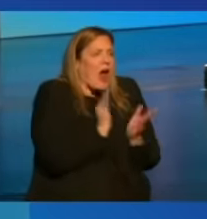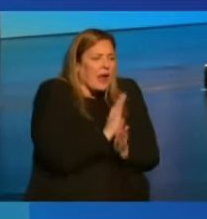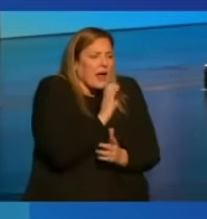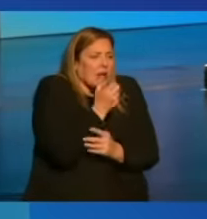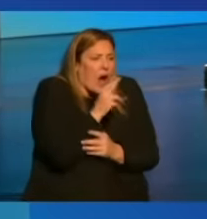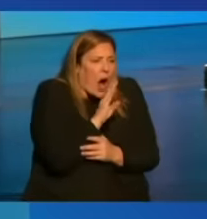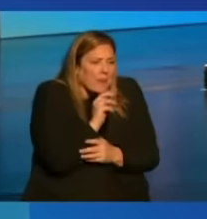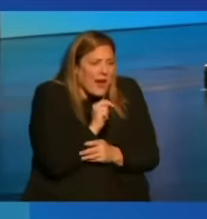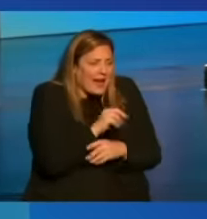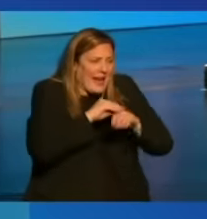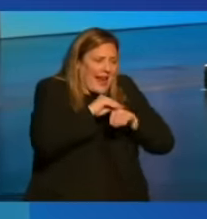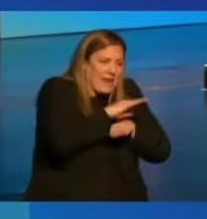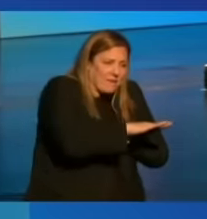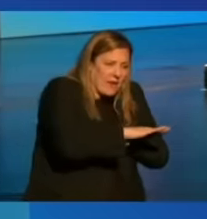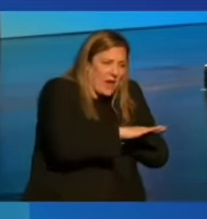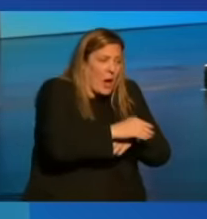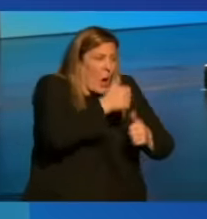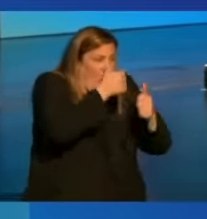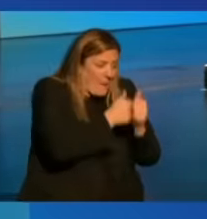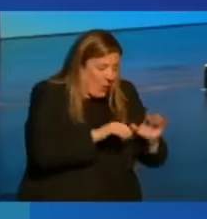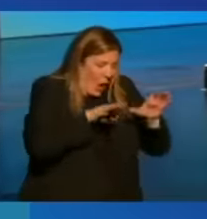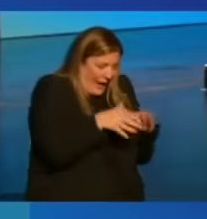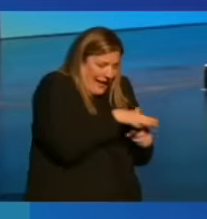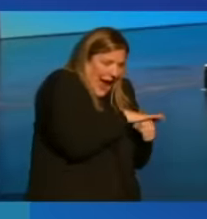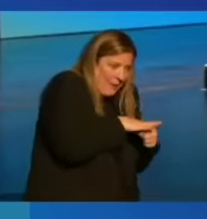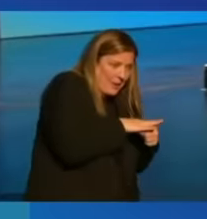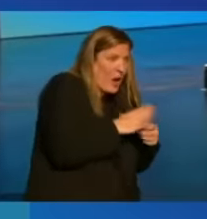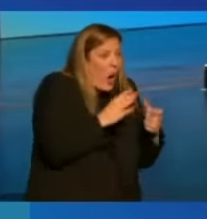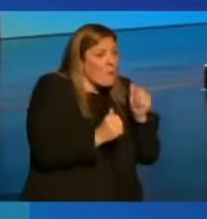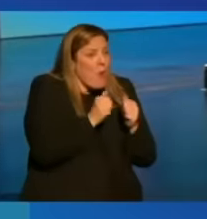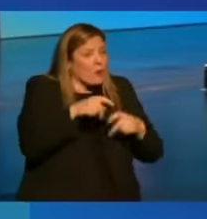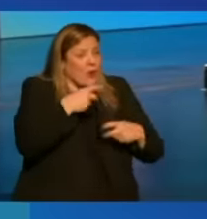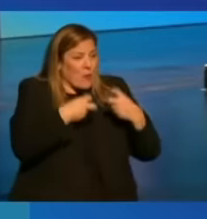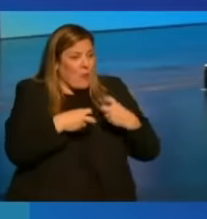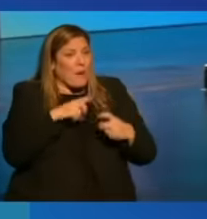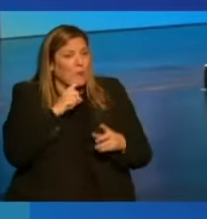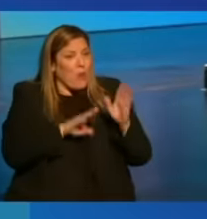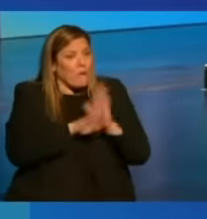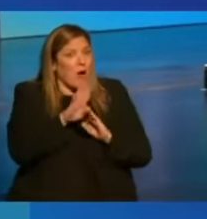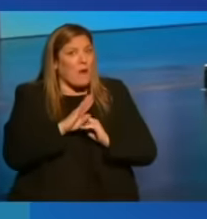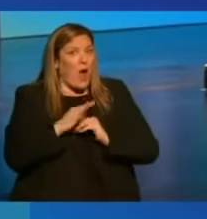on a per capita basis. Most of the problem was created by countries in the global north.